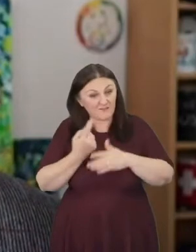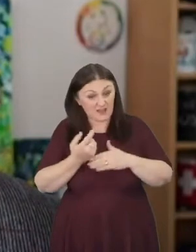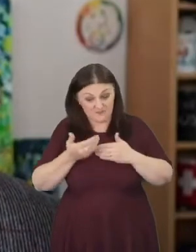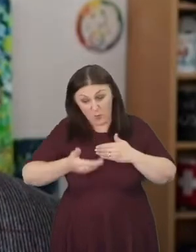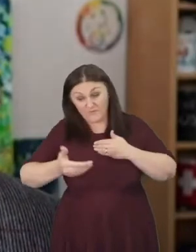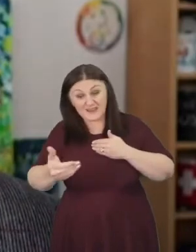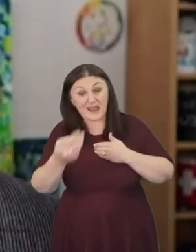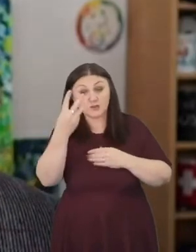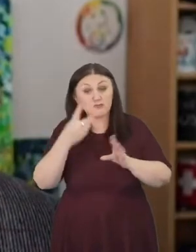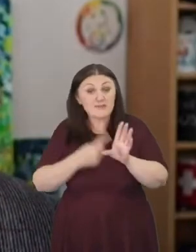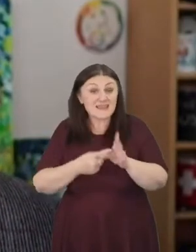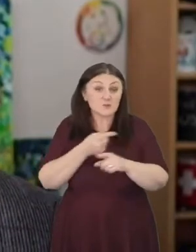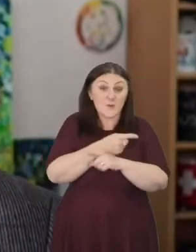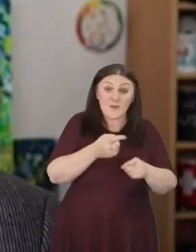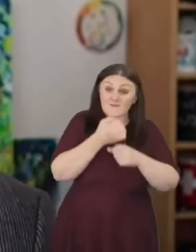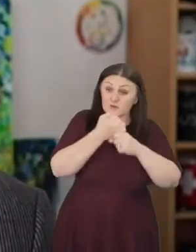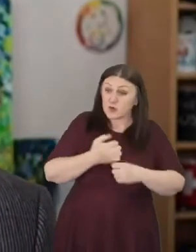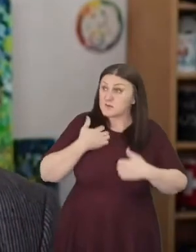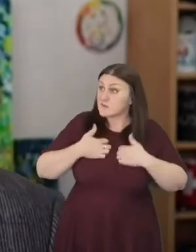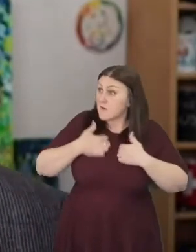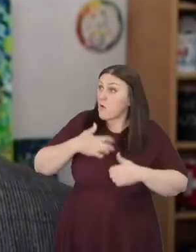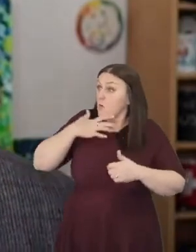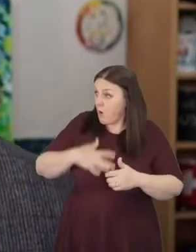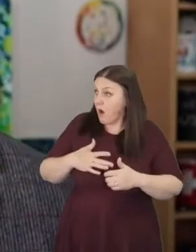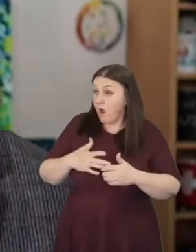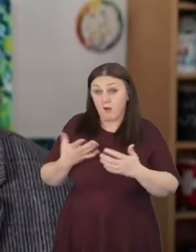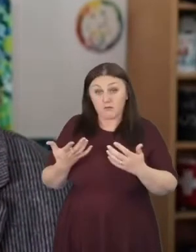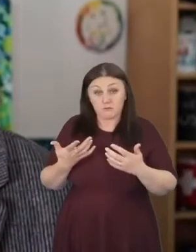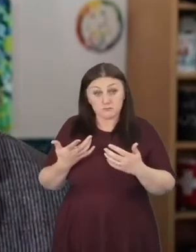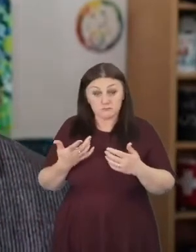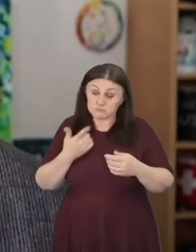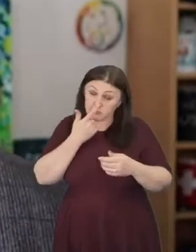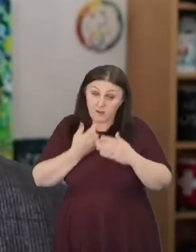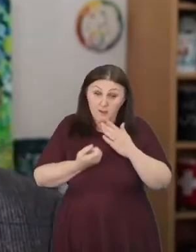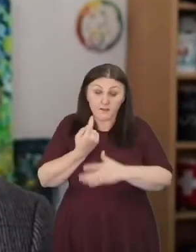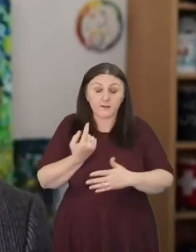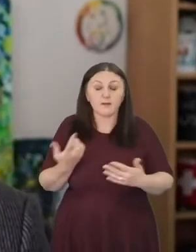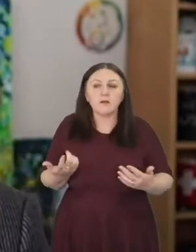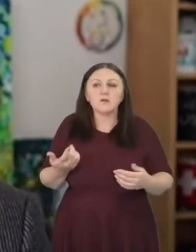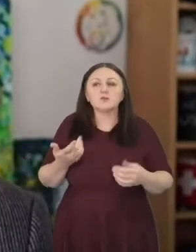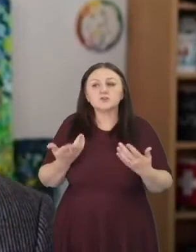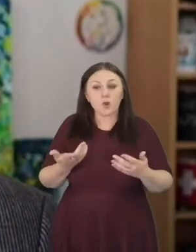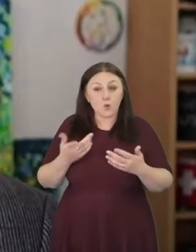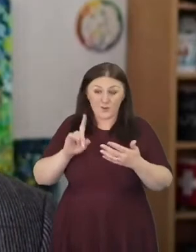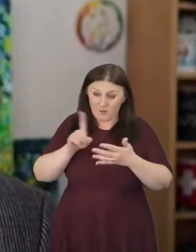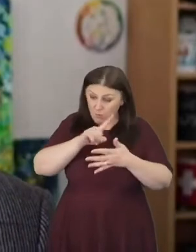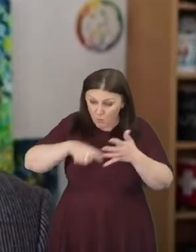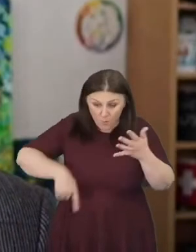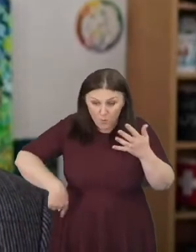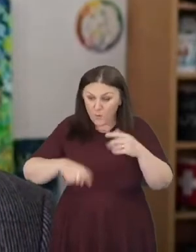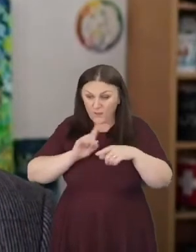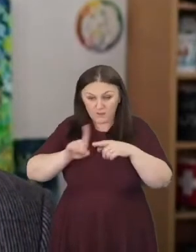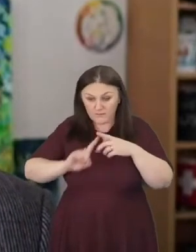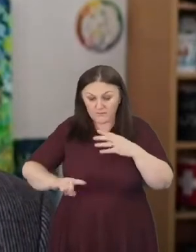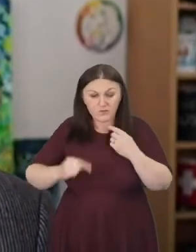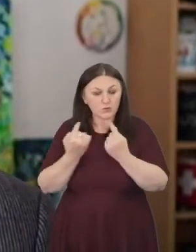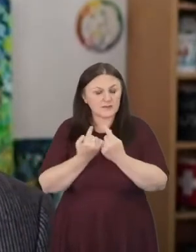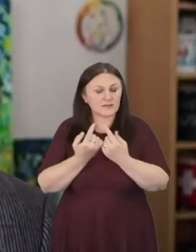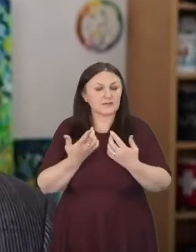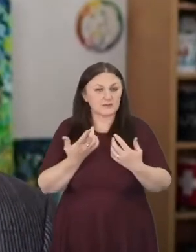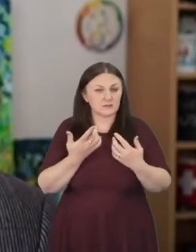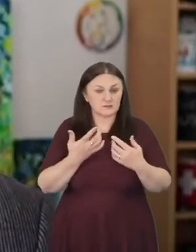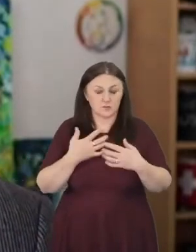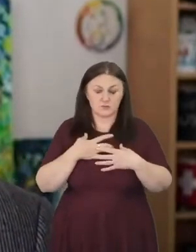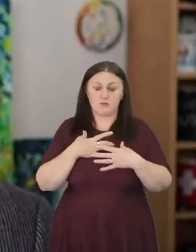invite people in. And so as with all of these things I was astonished at some of the